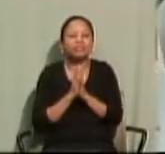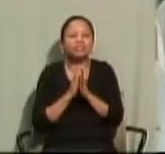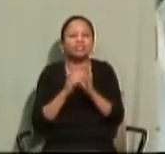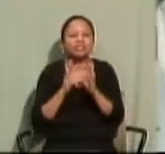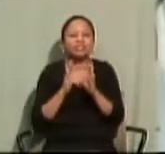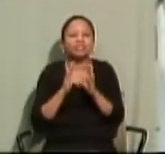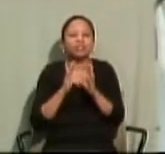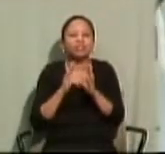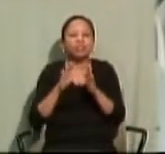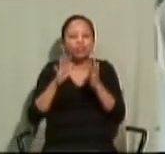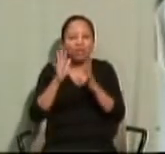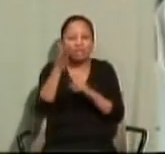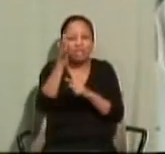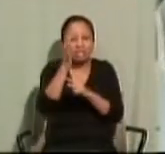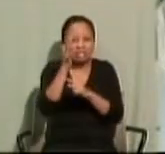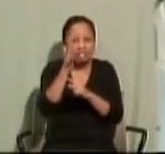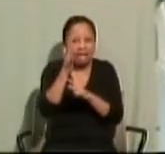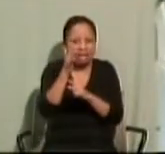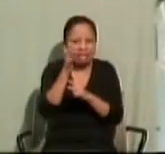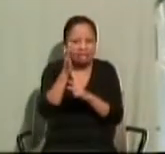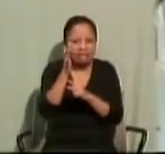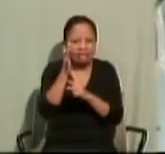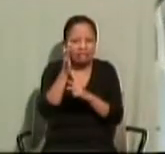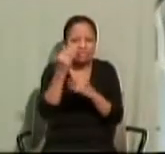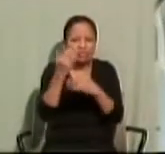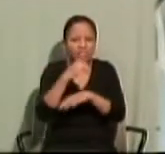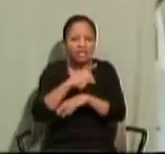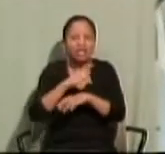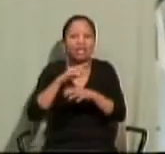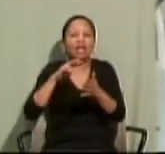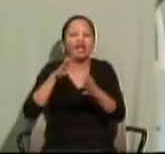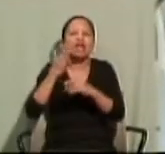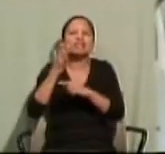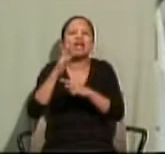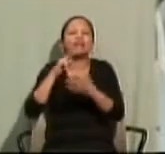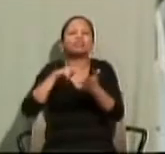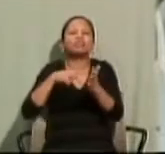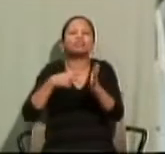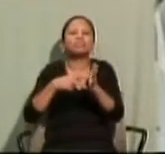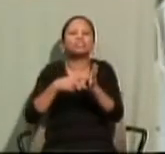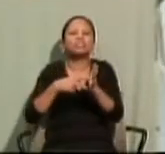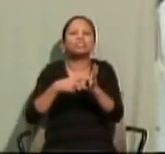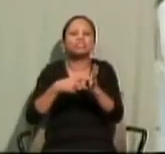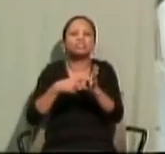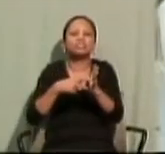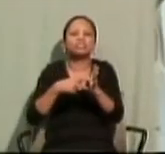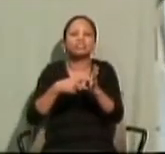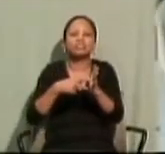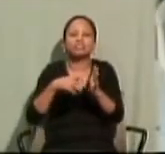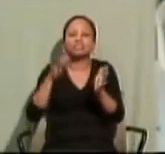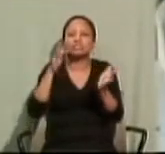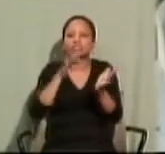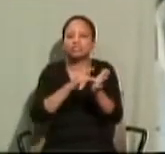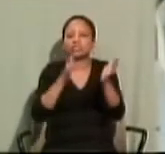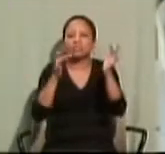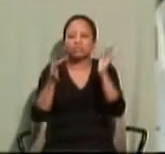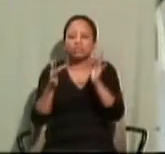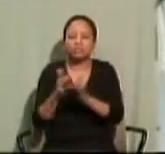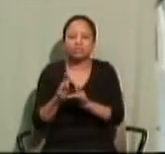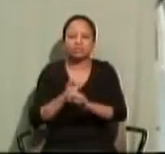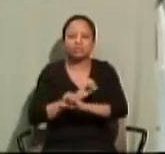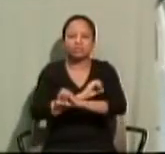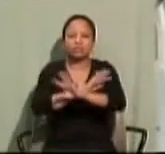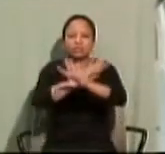carrying candles to represent you because Jesus is the light,